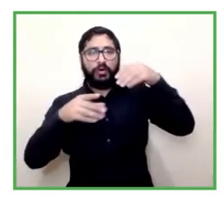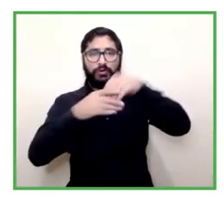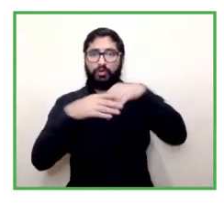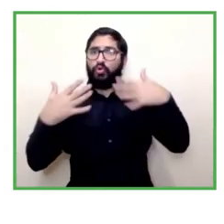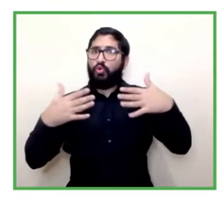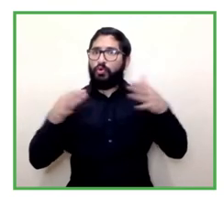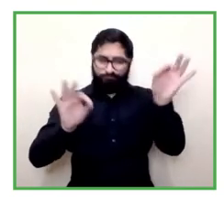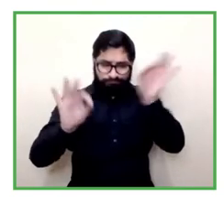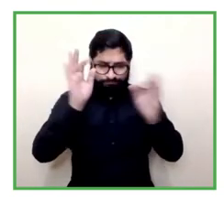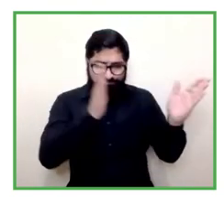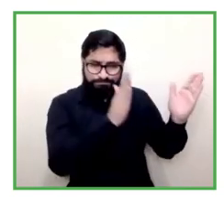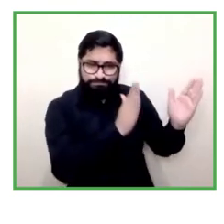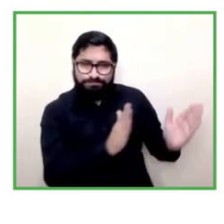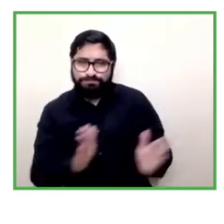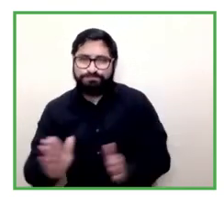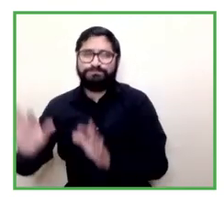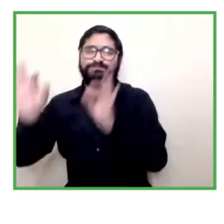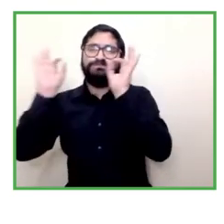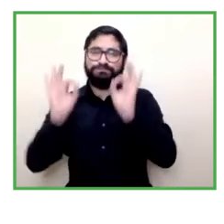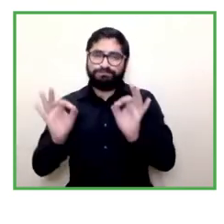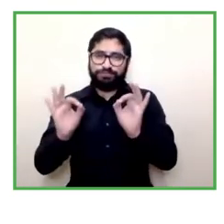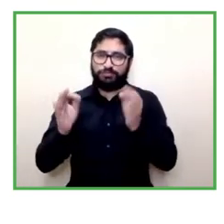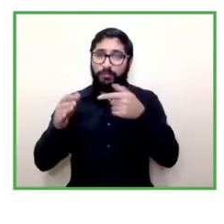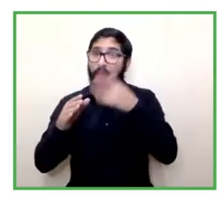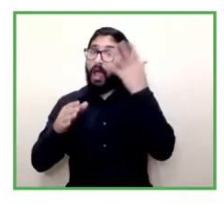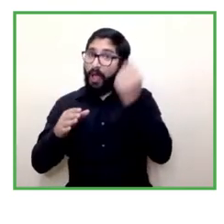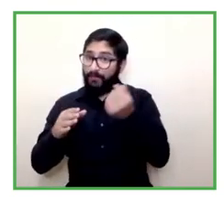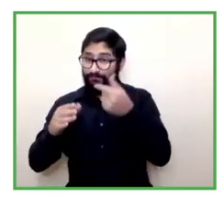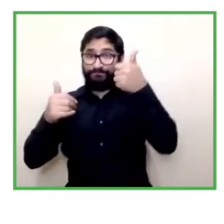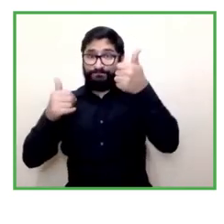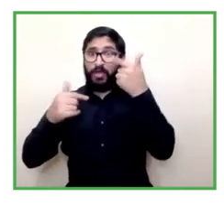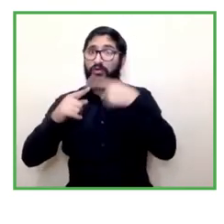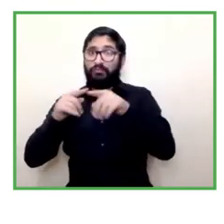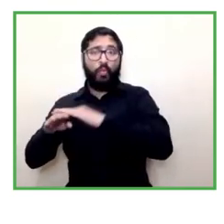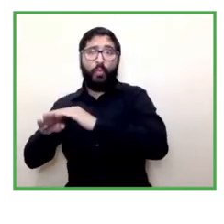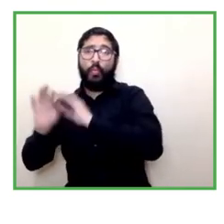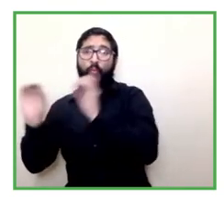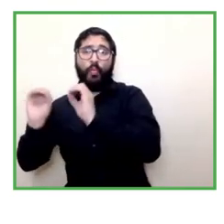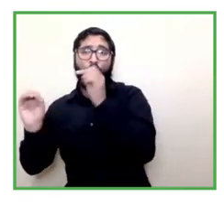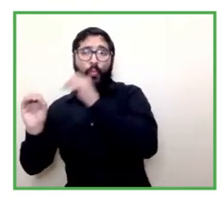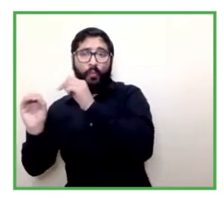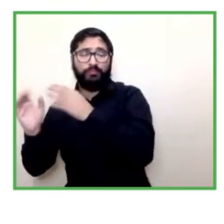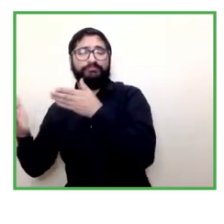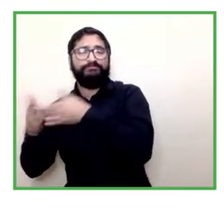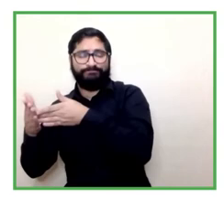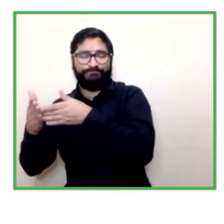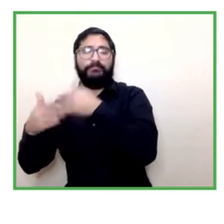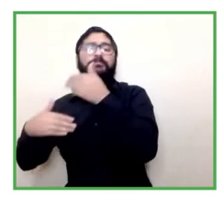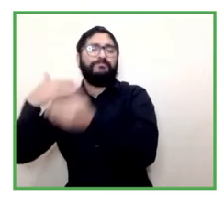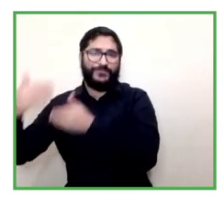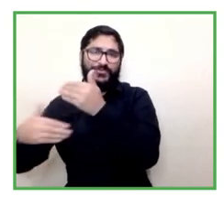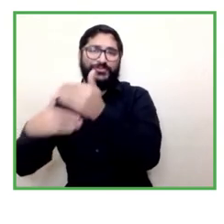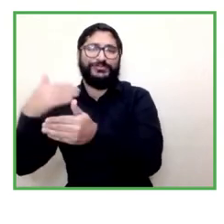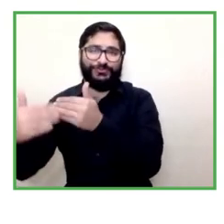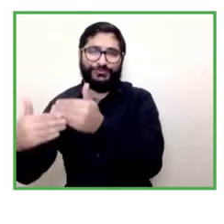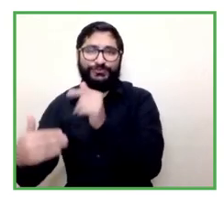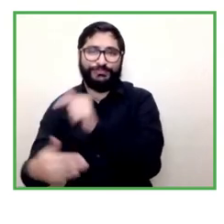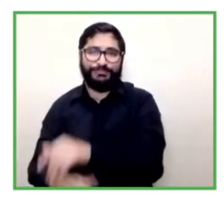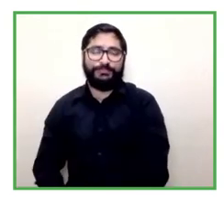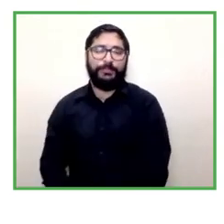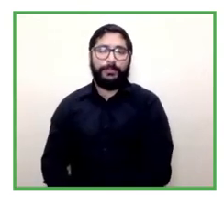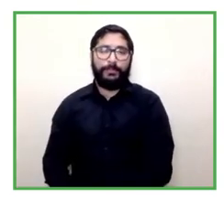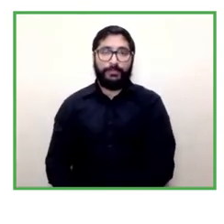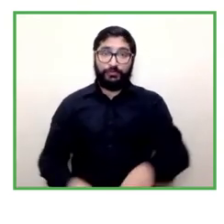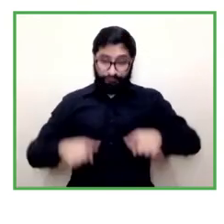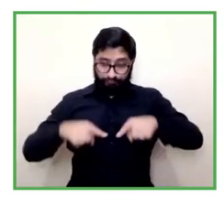policy but there's a there's this gap for the people accompanying disabled people in the process so